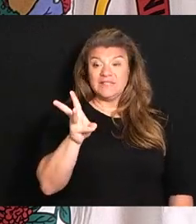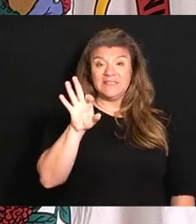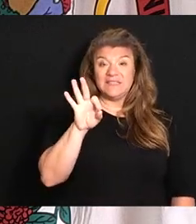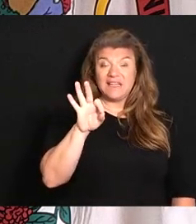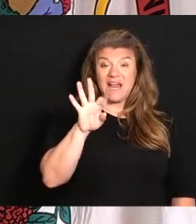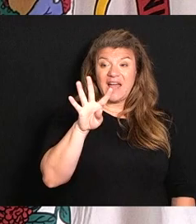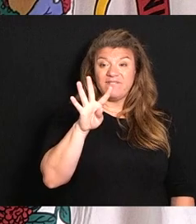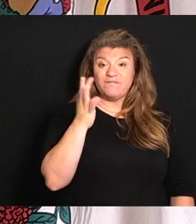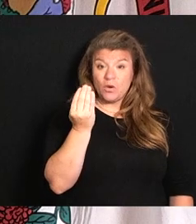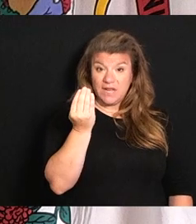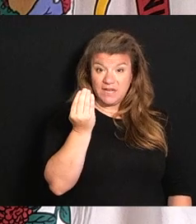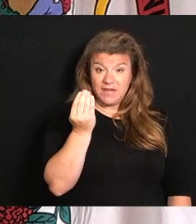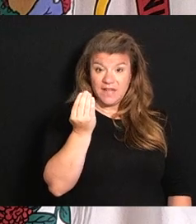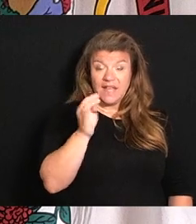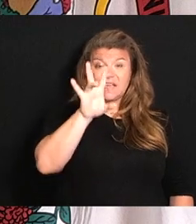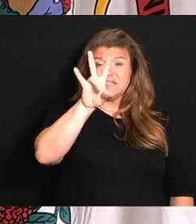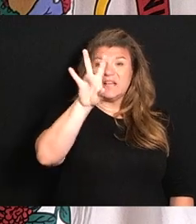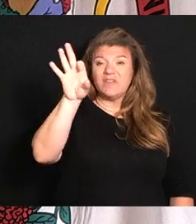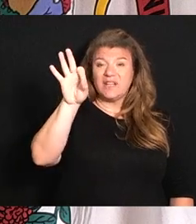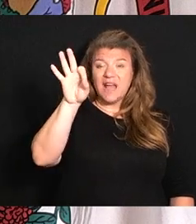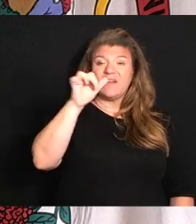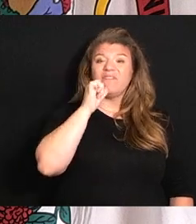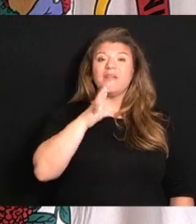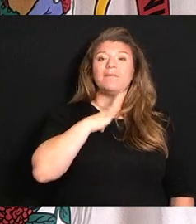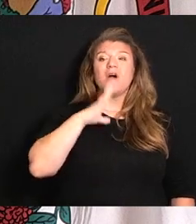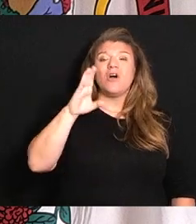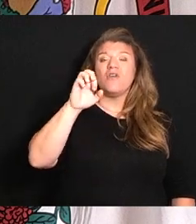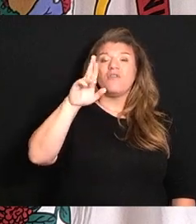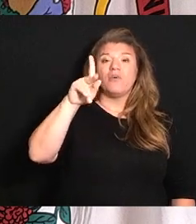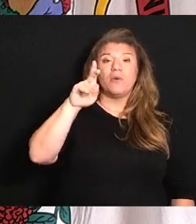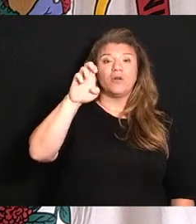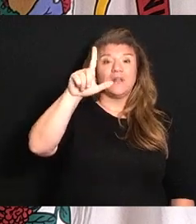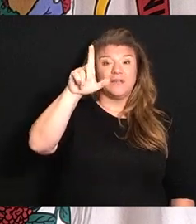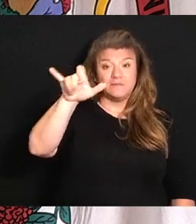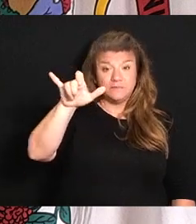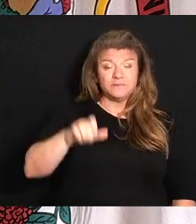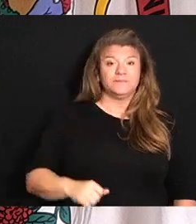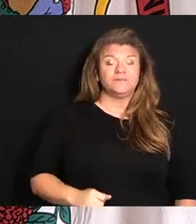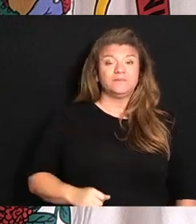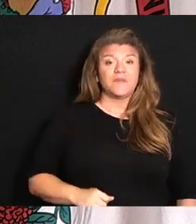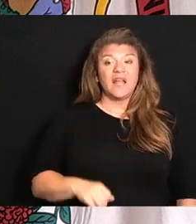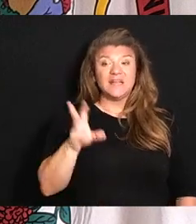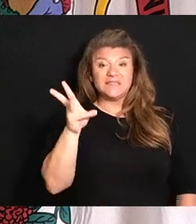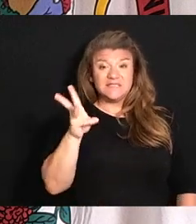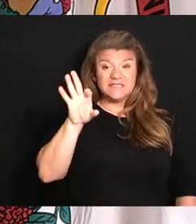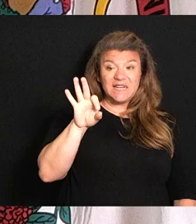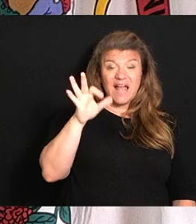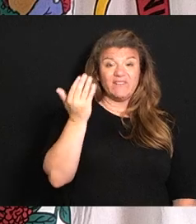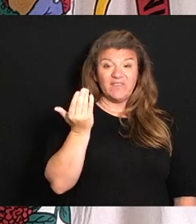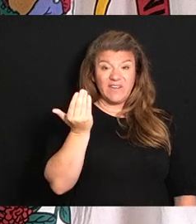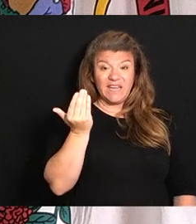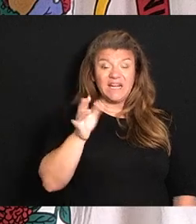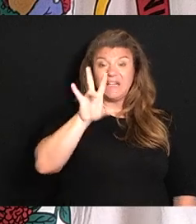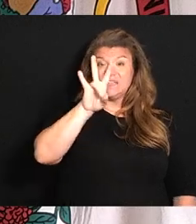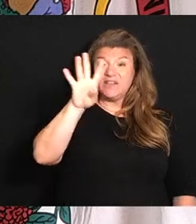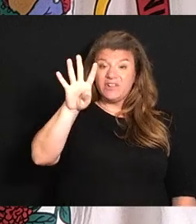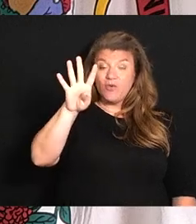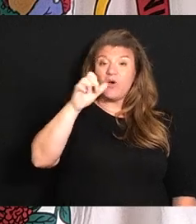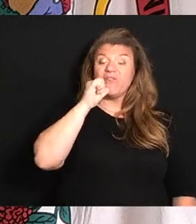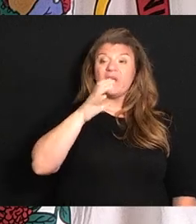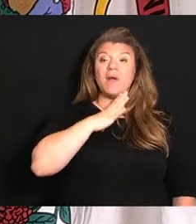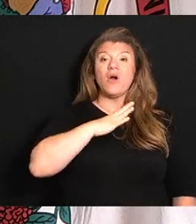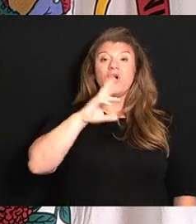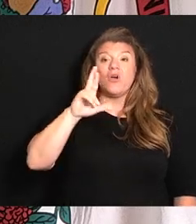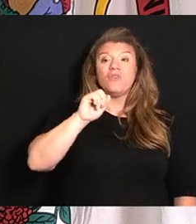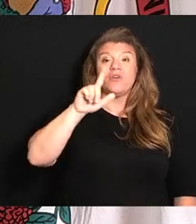,914th death, the 79-year-old female from Berkeley County. The 6,915th death, the 74-year-old female